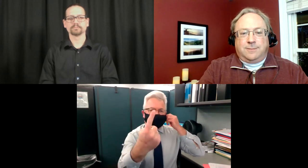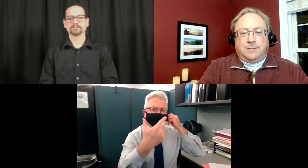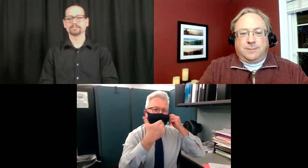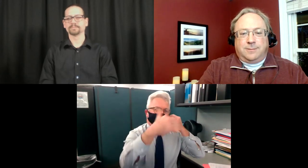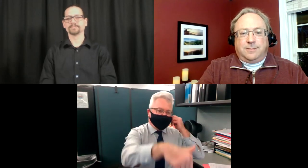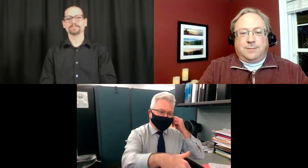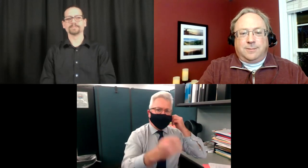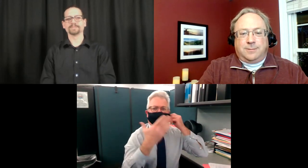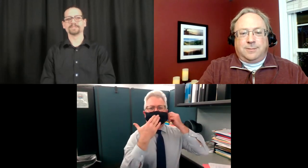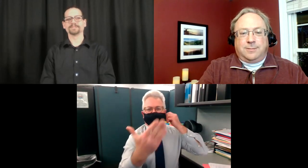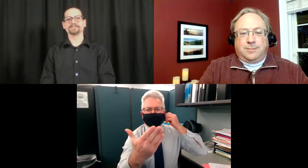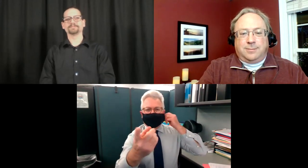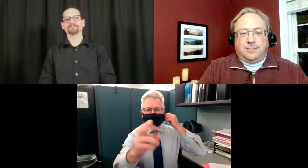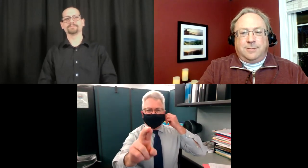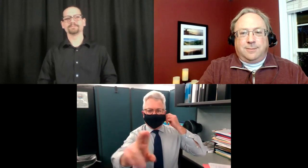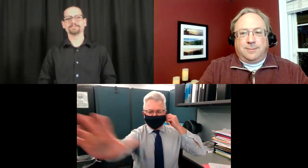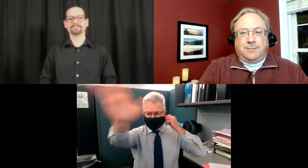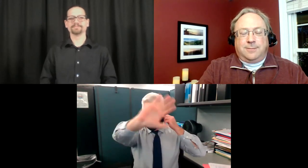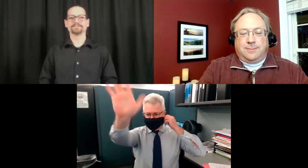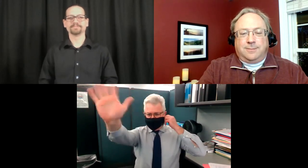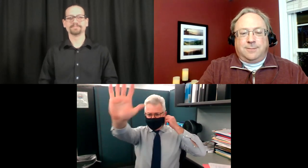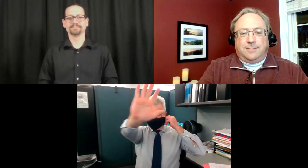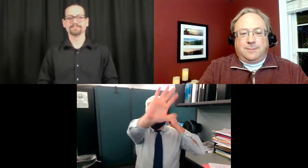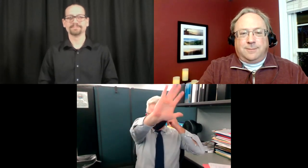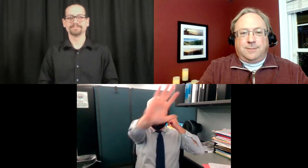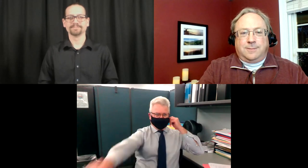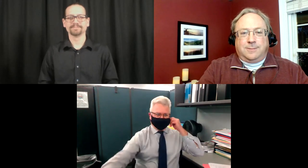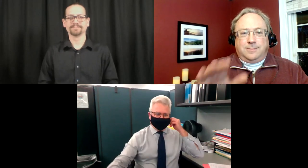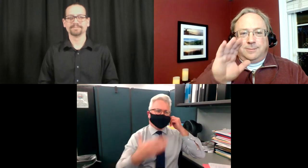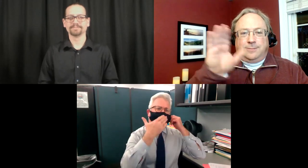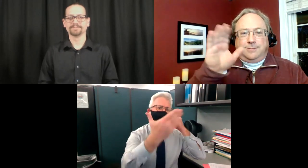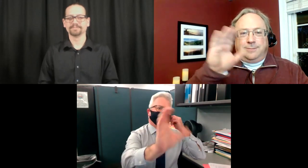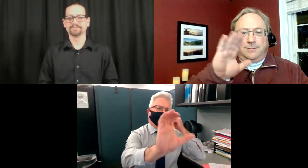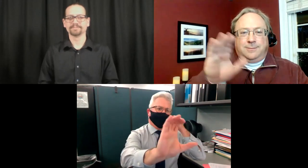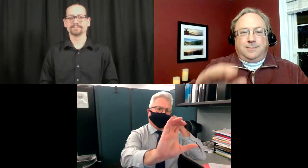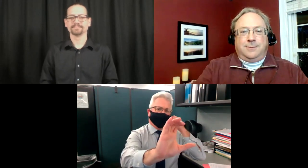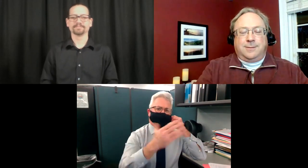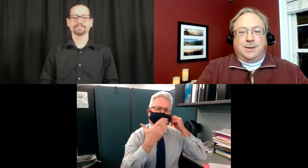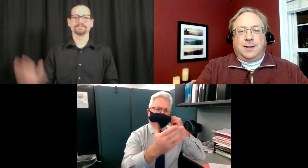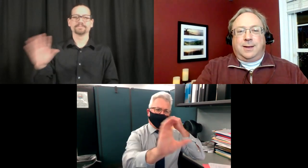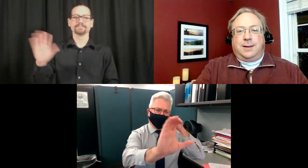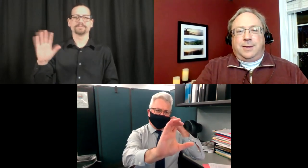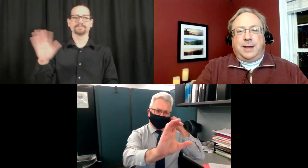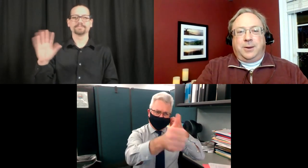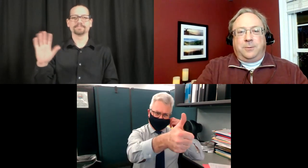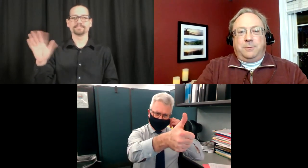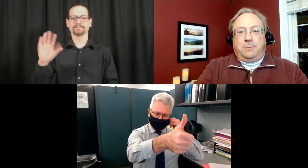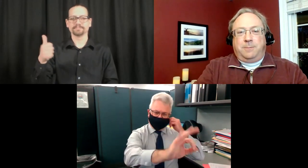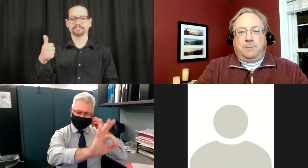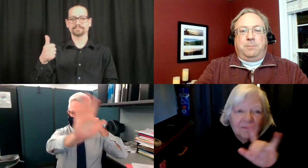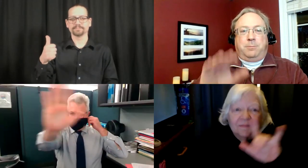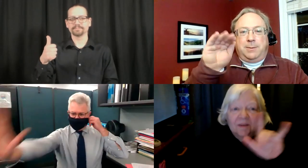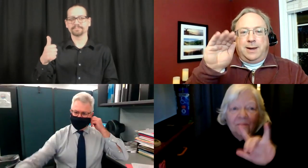apart and keep disinfecting and washing your hands good night everyone and thank you dr mcdonald thank you thank